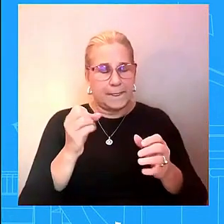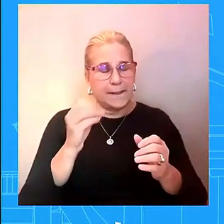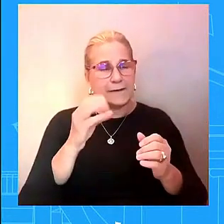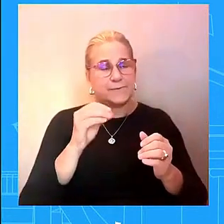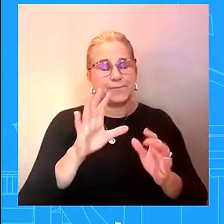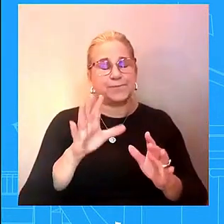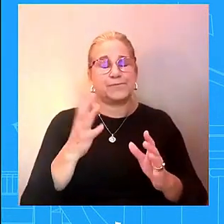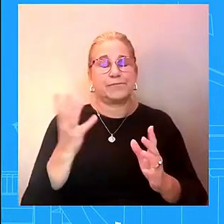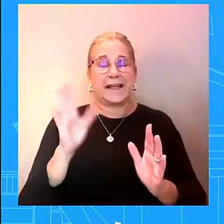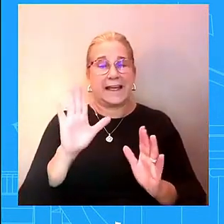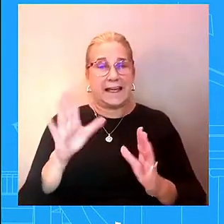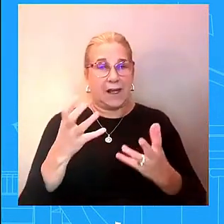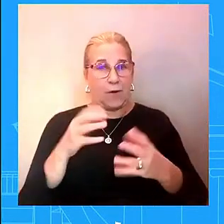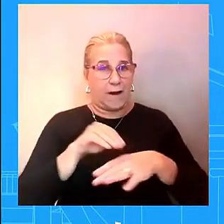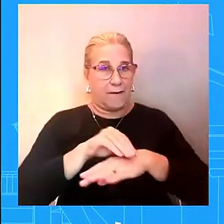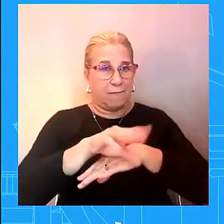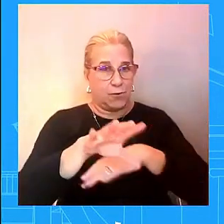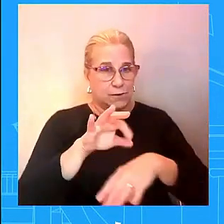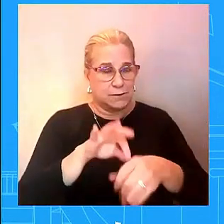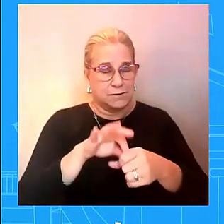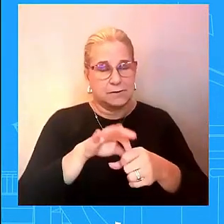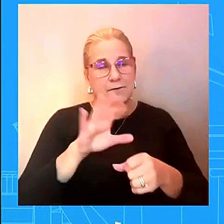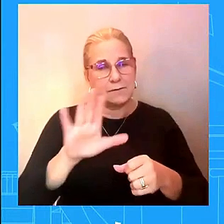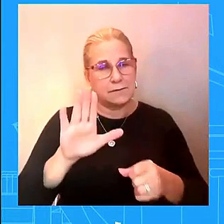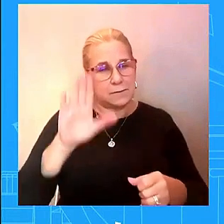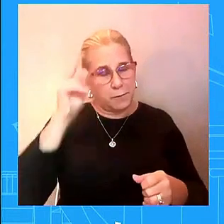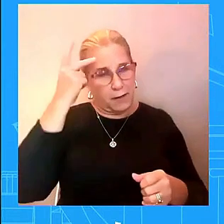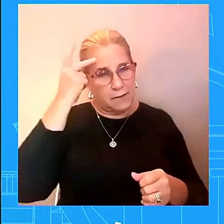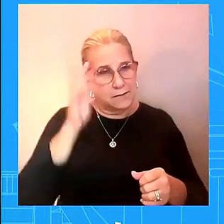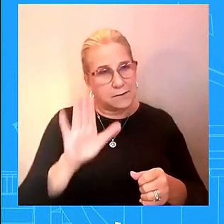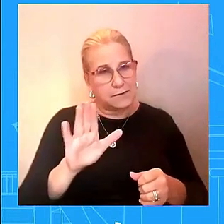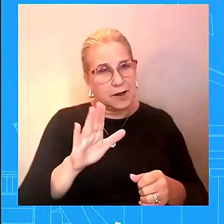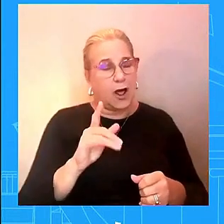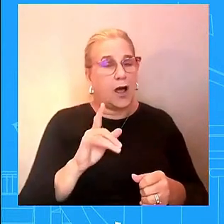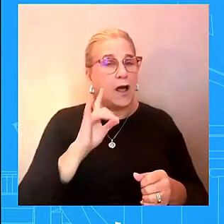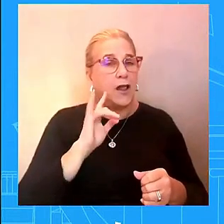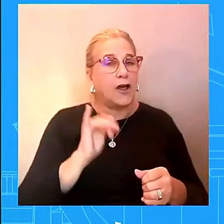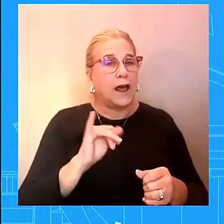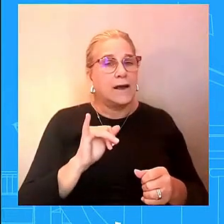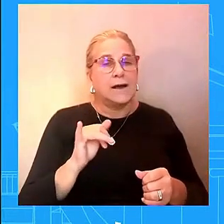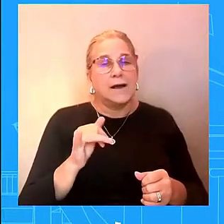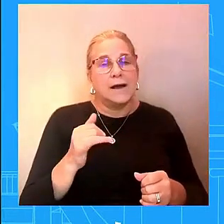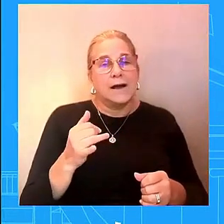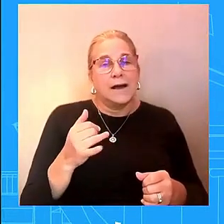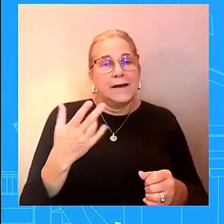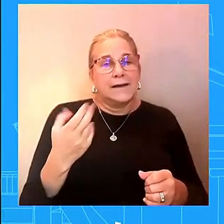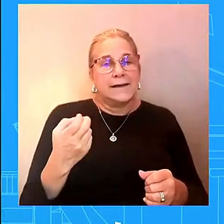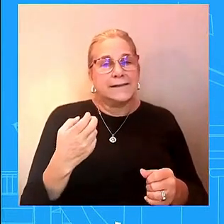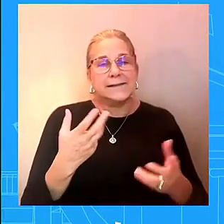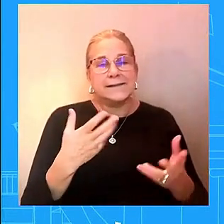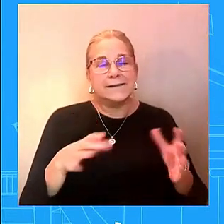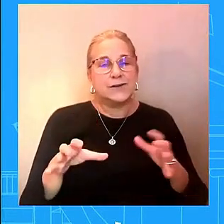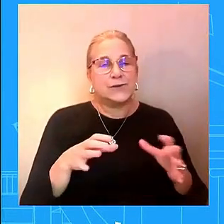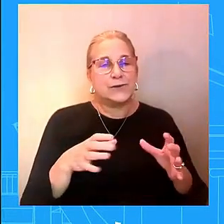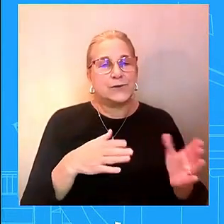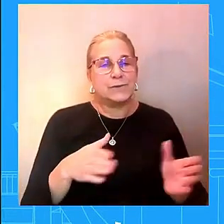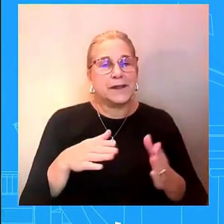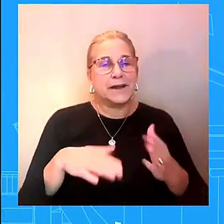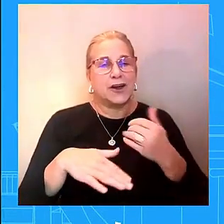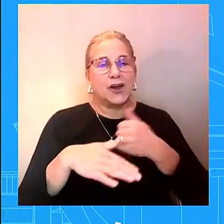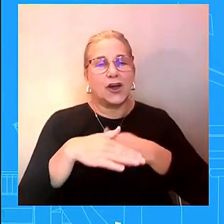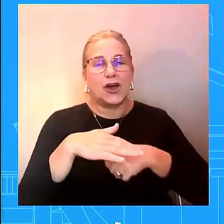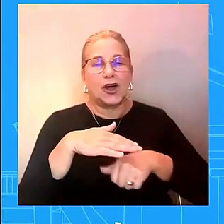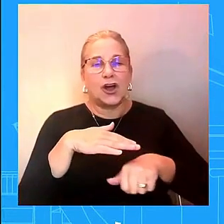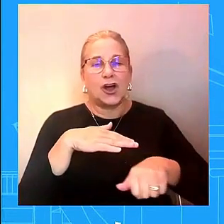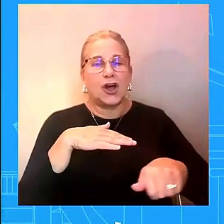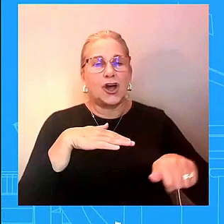next and what it looks like under uh uh uh you know and and and their platform for his campaign i'm just not going to respond